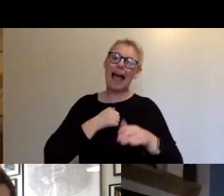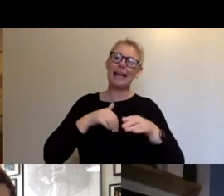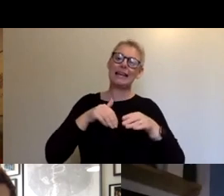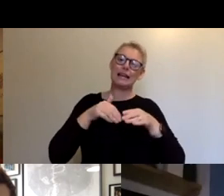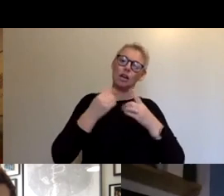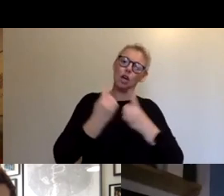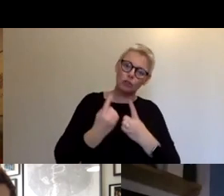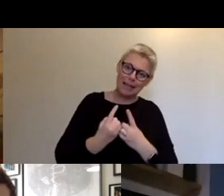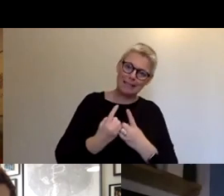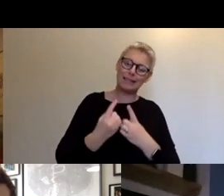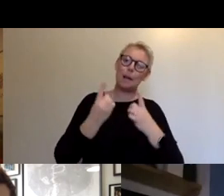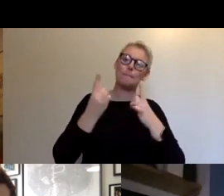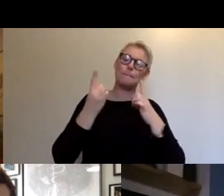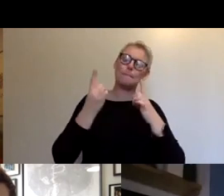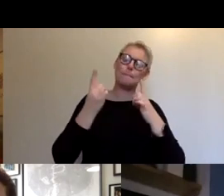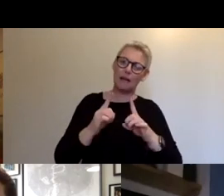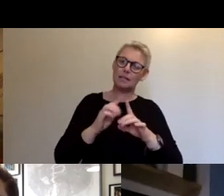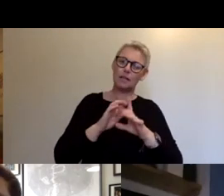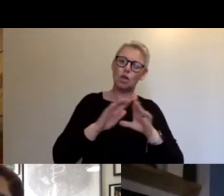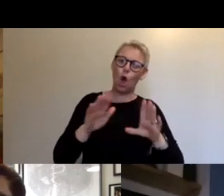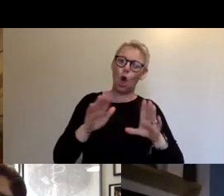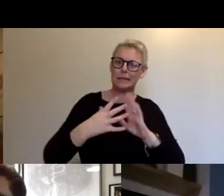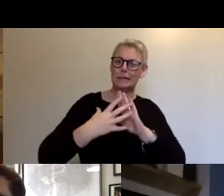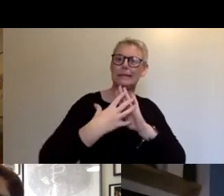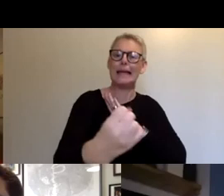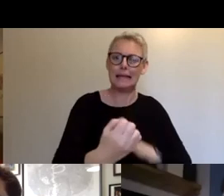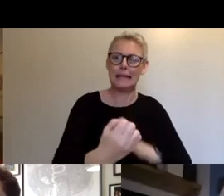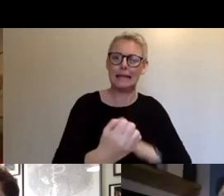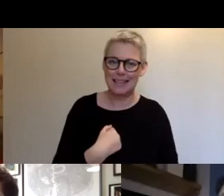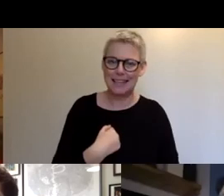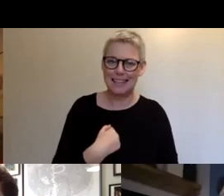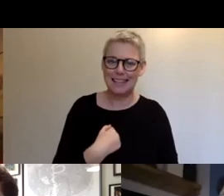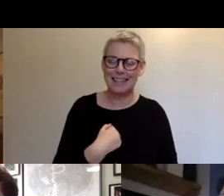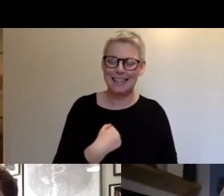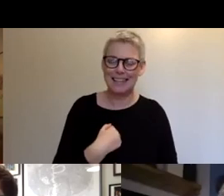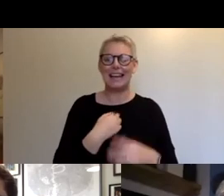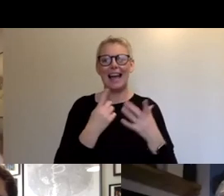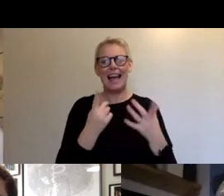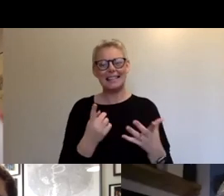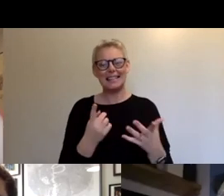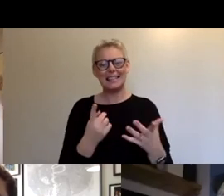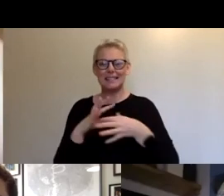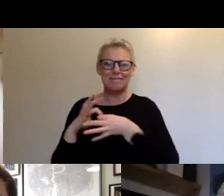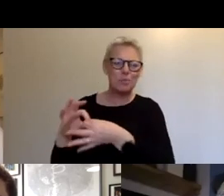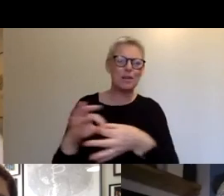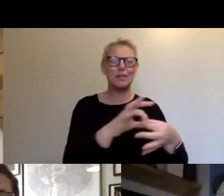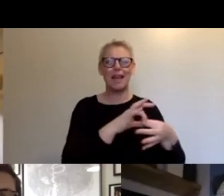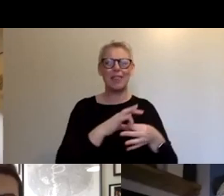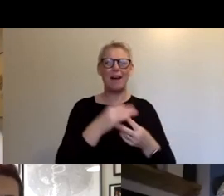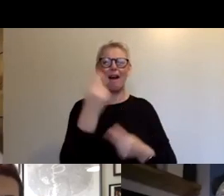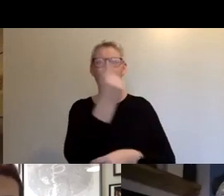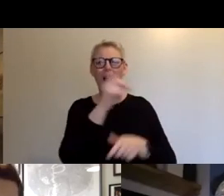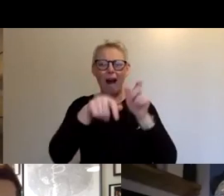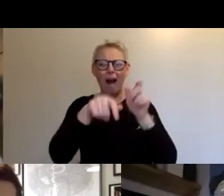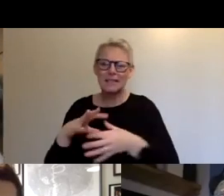um, collaborations with Bristol Beacon, with Bristol Old Vic, um, and between artists. So I think that the